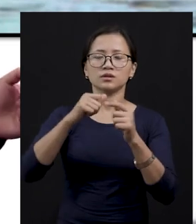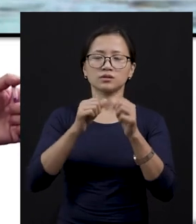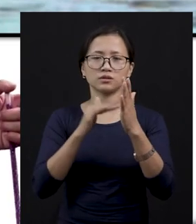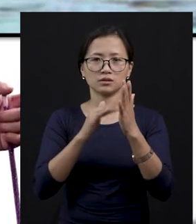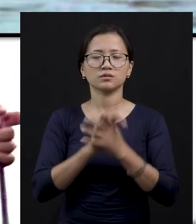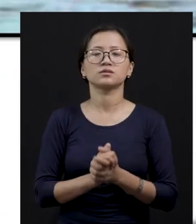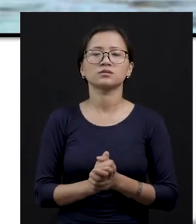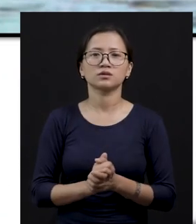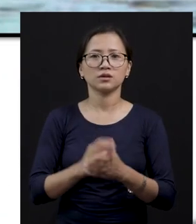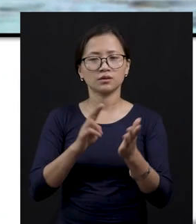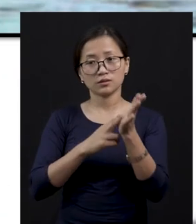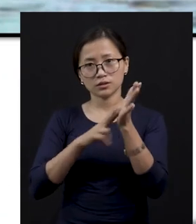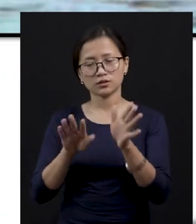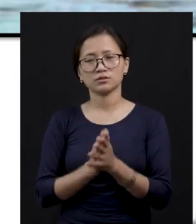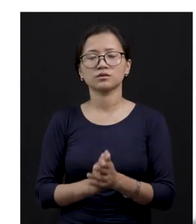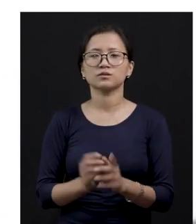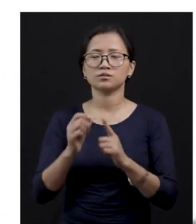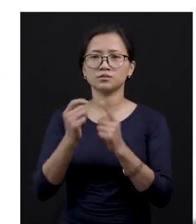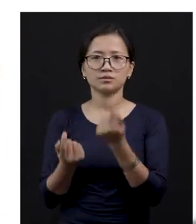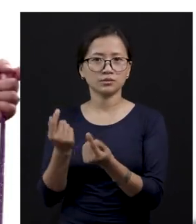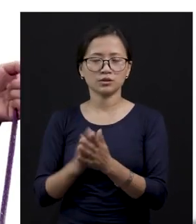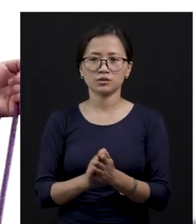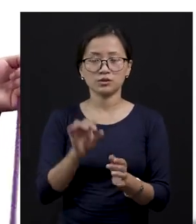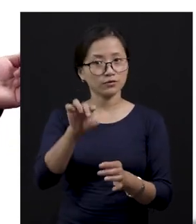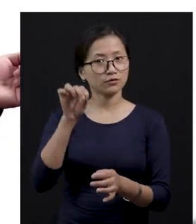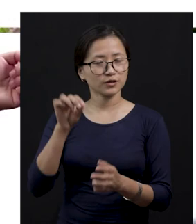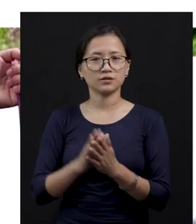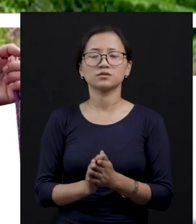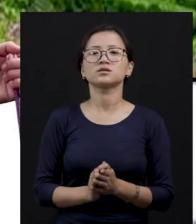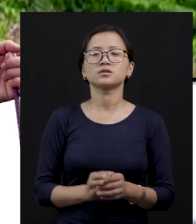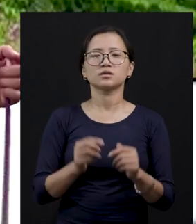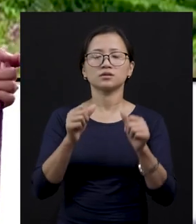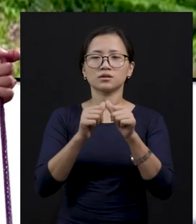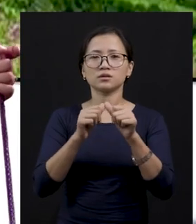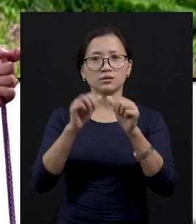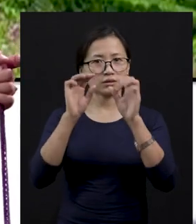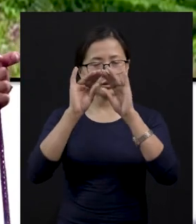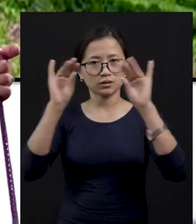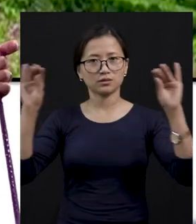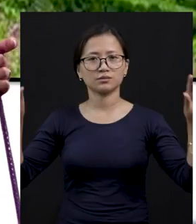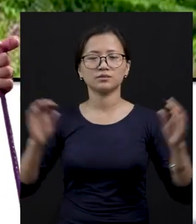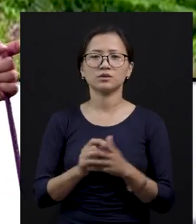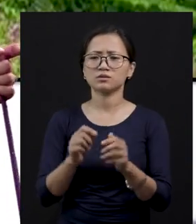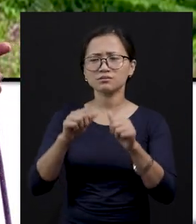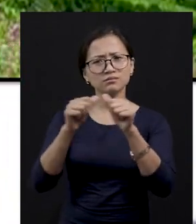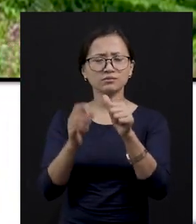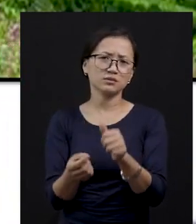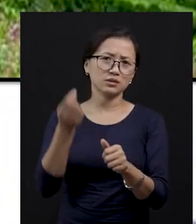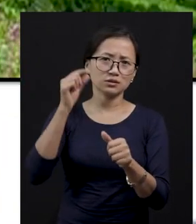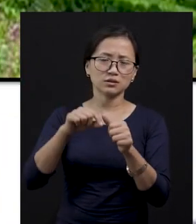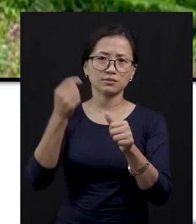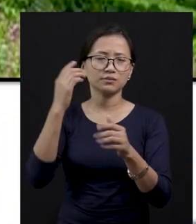which is very famous. You will find it in Assam and we have Ndanki Forest also here in our state, okay?